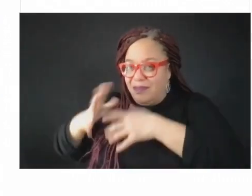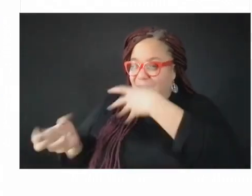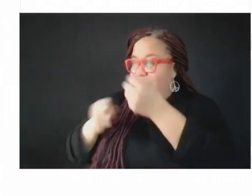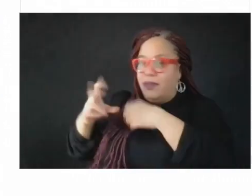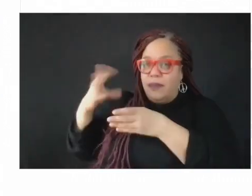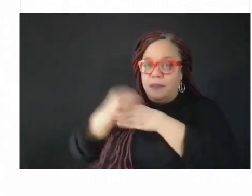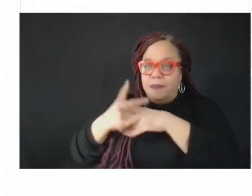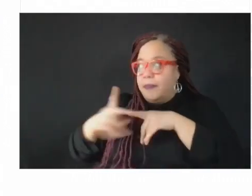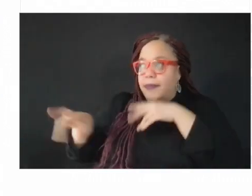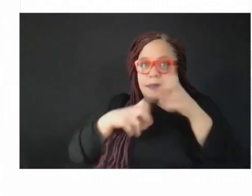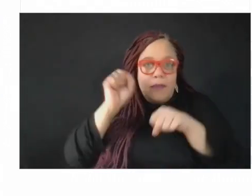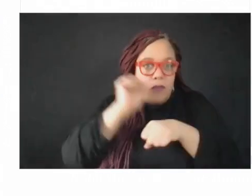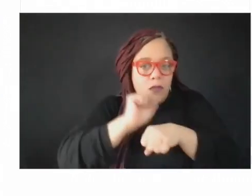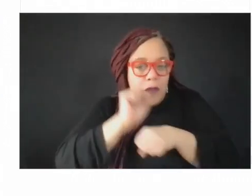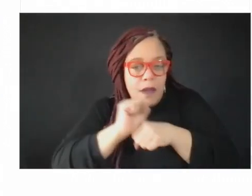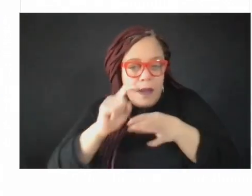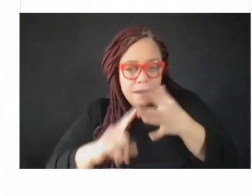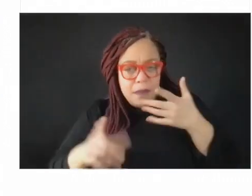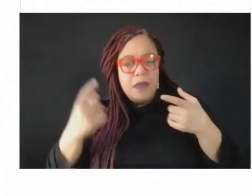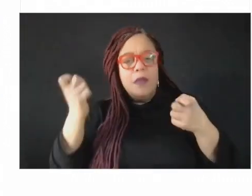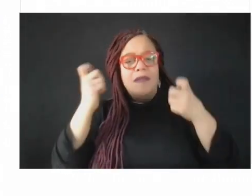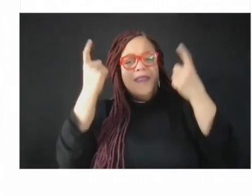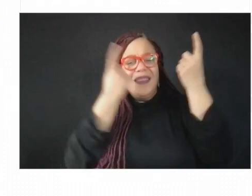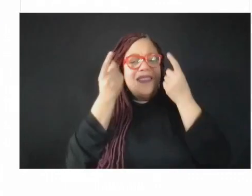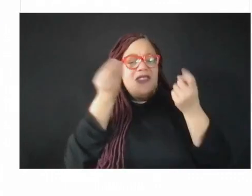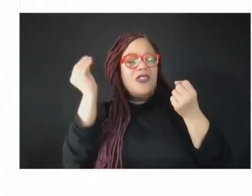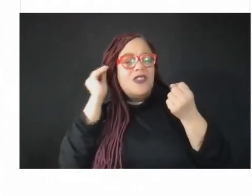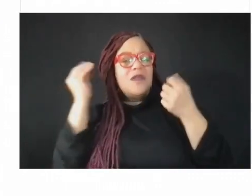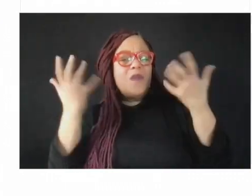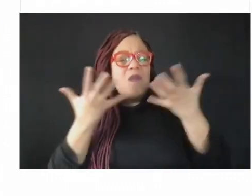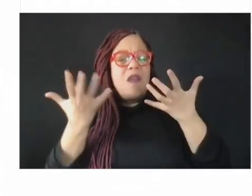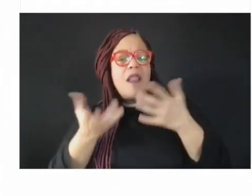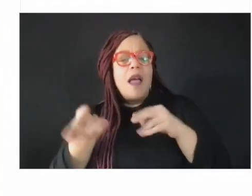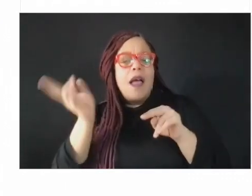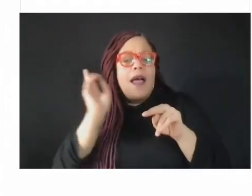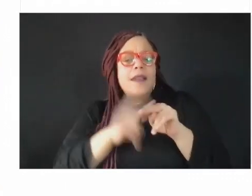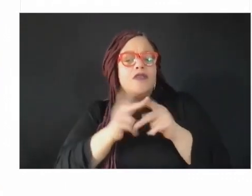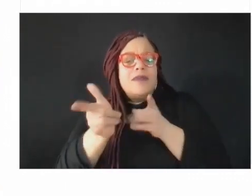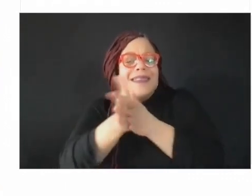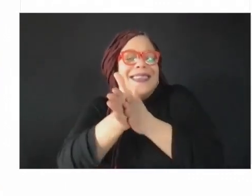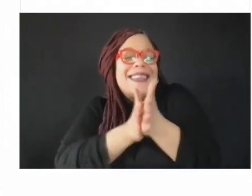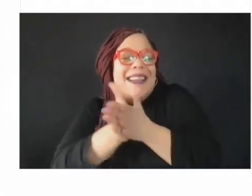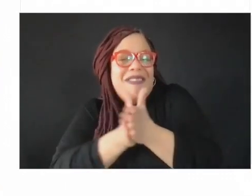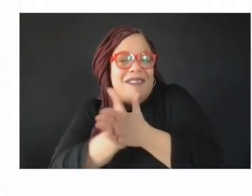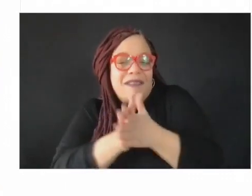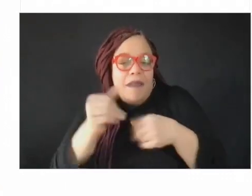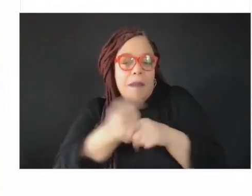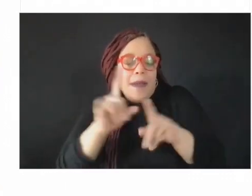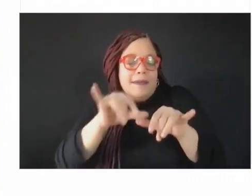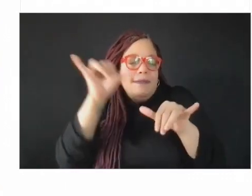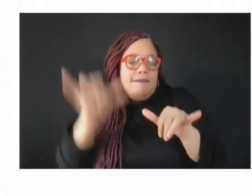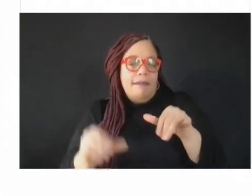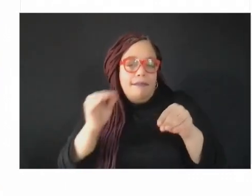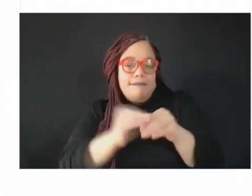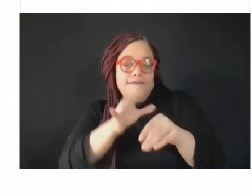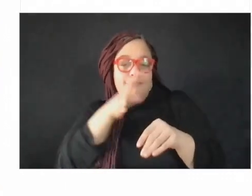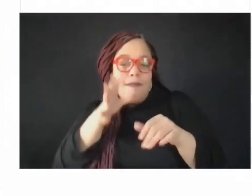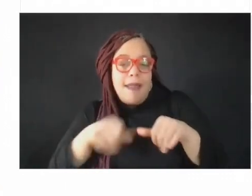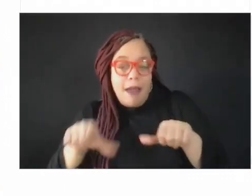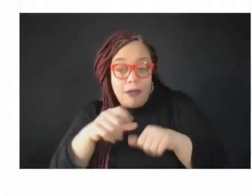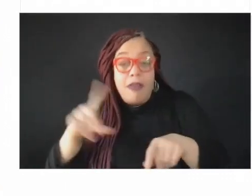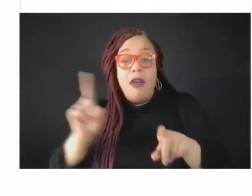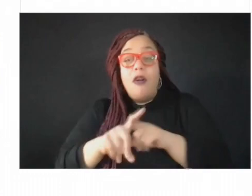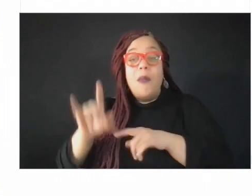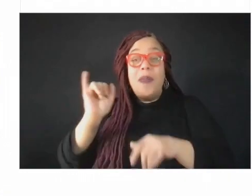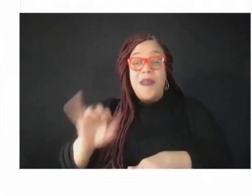do we want to provide for people to stay in rural environments? What about upscale opportunities? I love the idea of